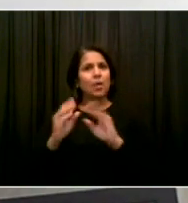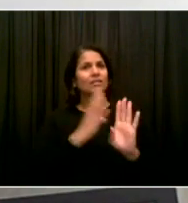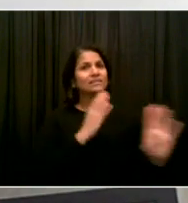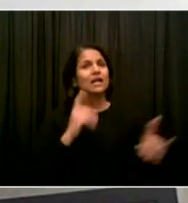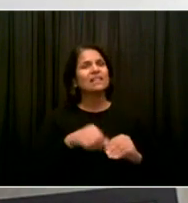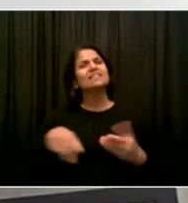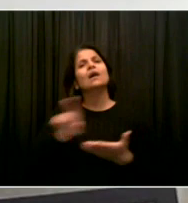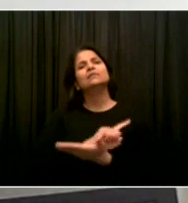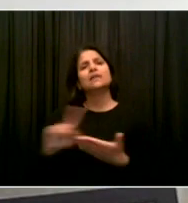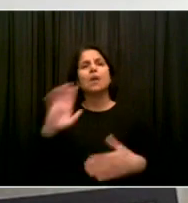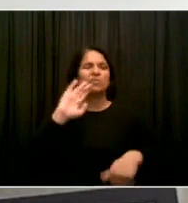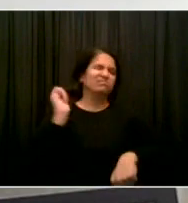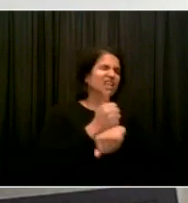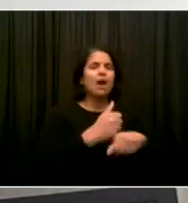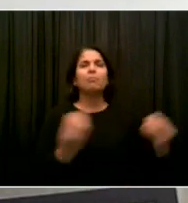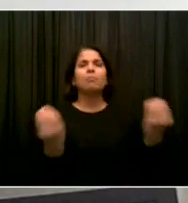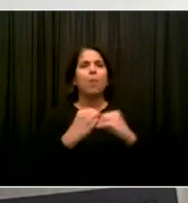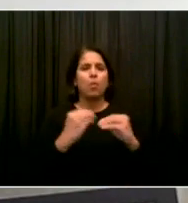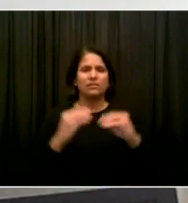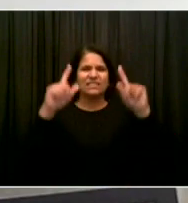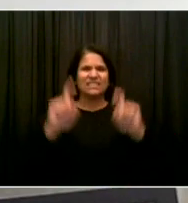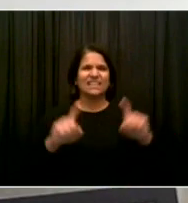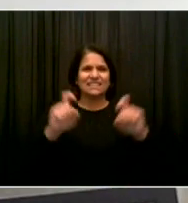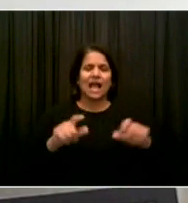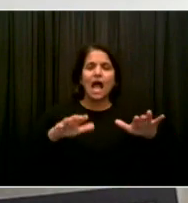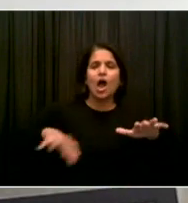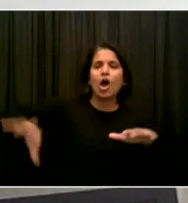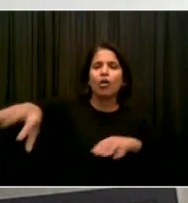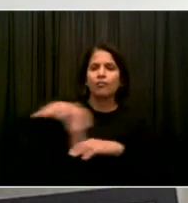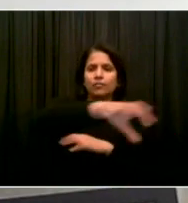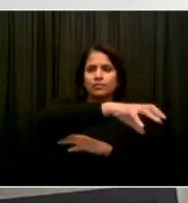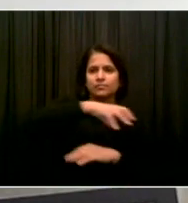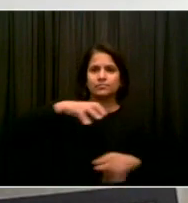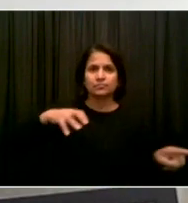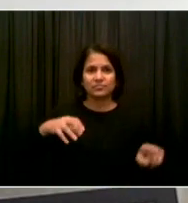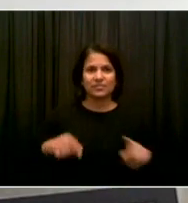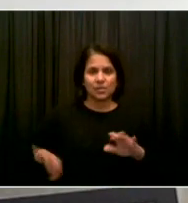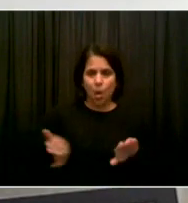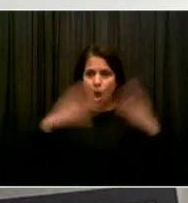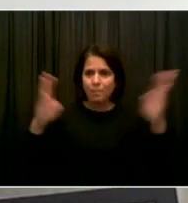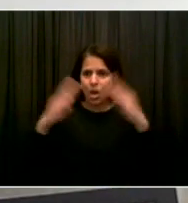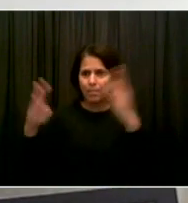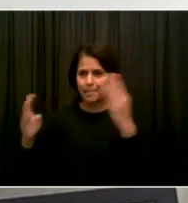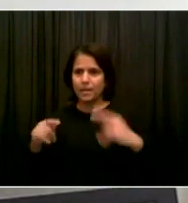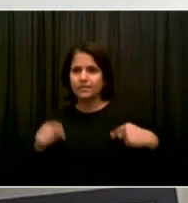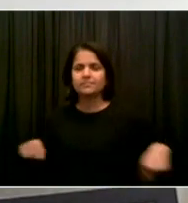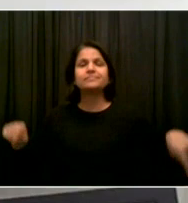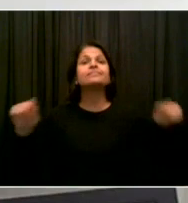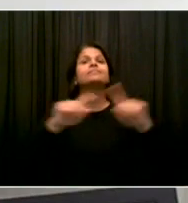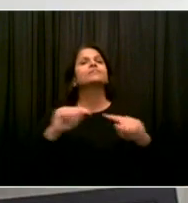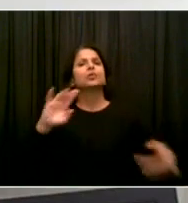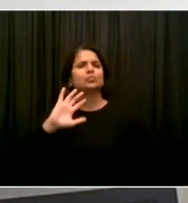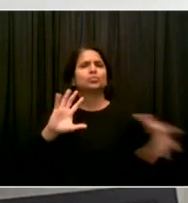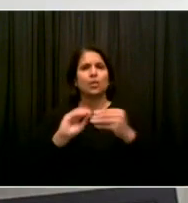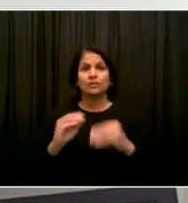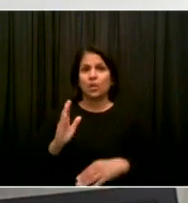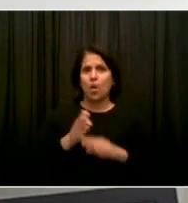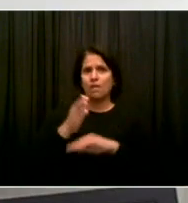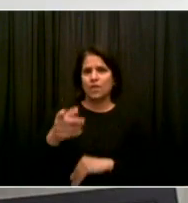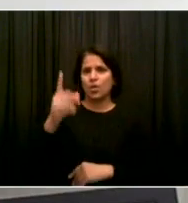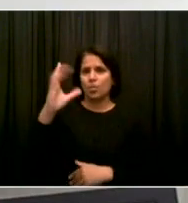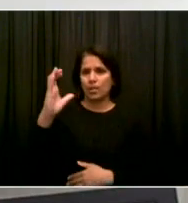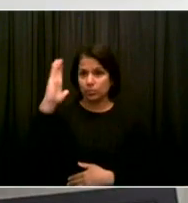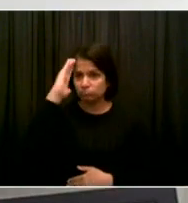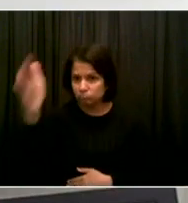more than a hundred testing sites going. Uh, we have moved more to mobile, uh, testing sites, uh,